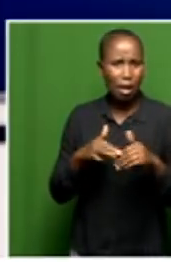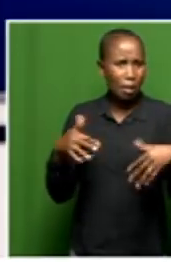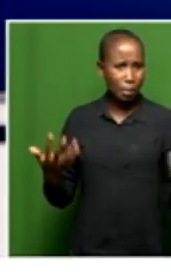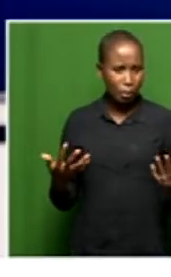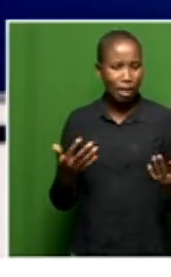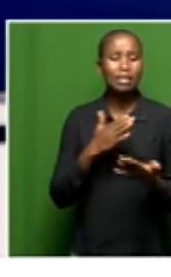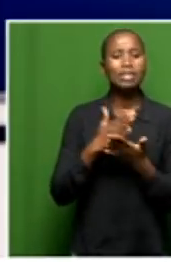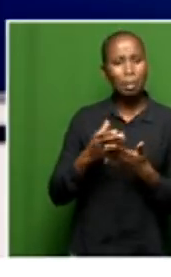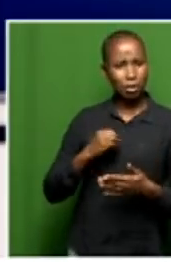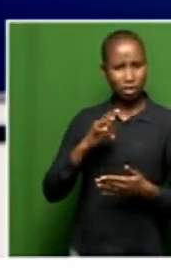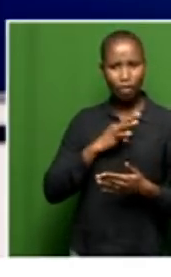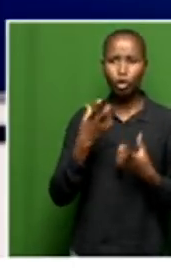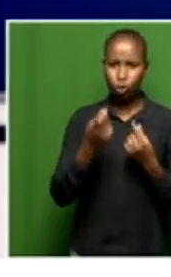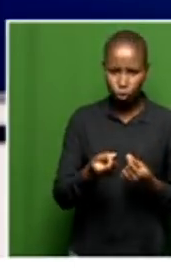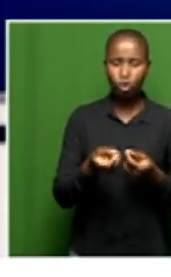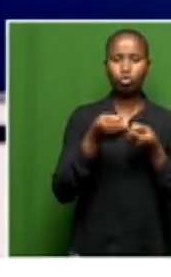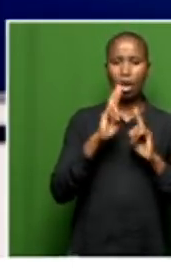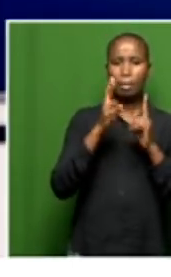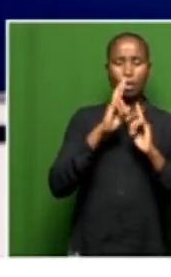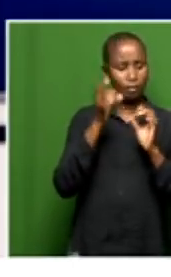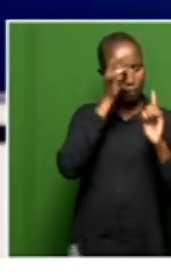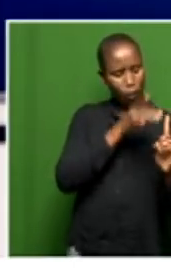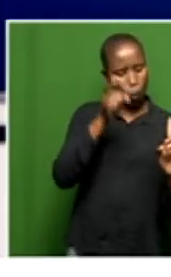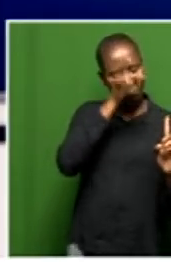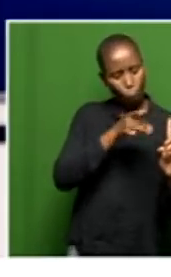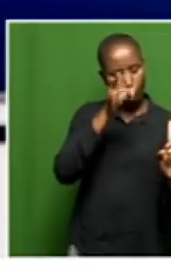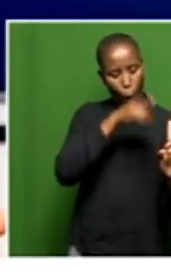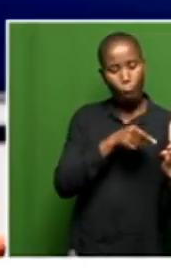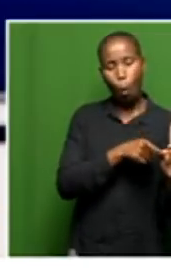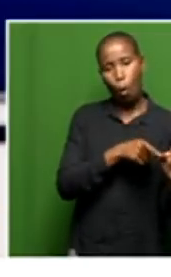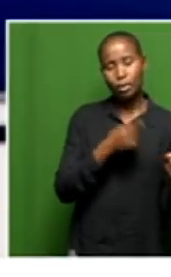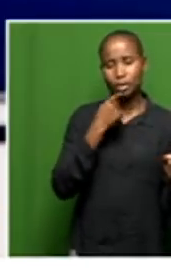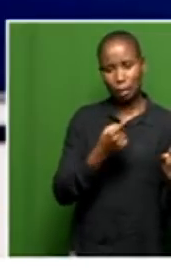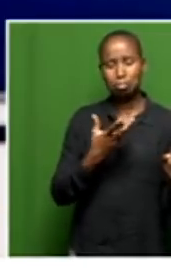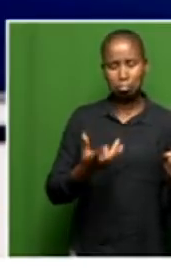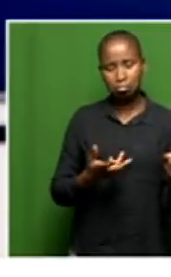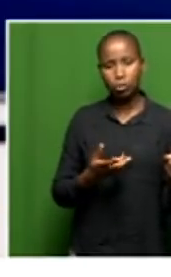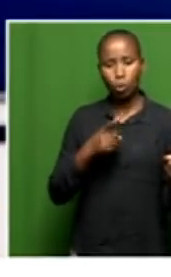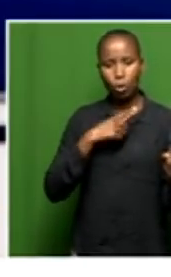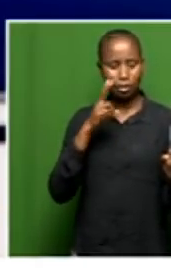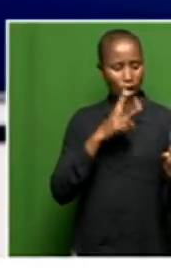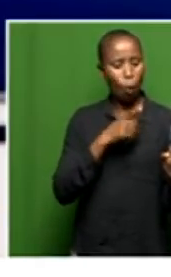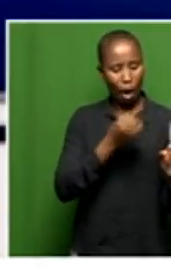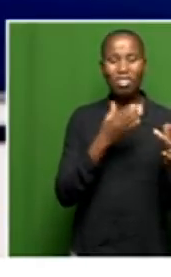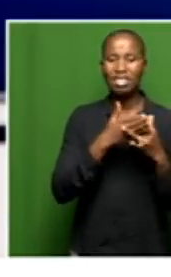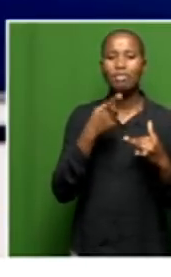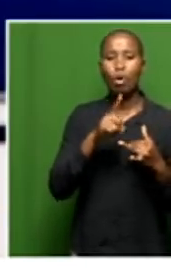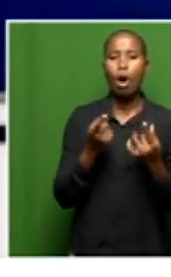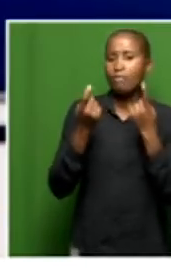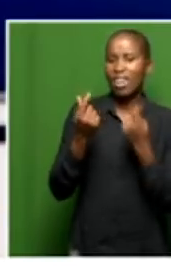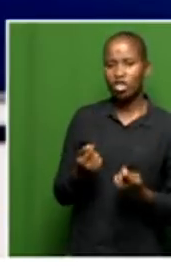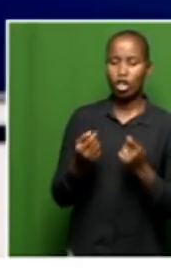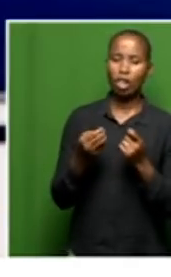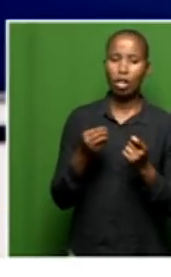reporting, some reporting to him, some, he was, as you can see, he's got access to financial records,